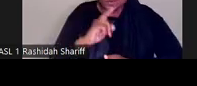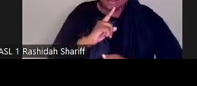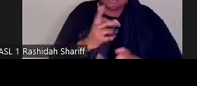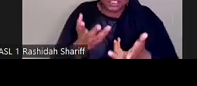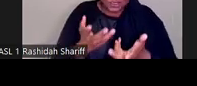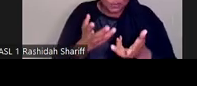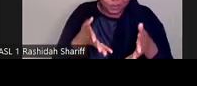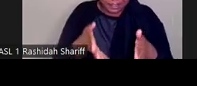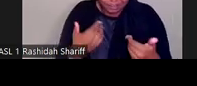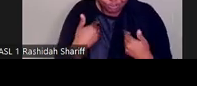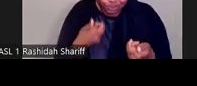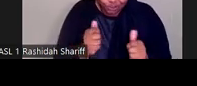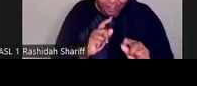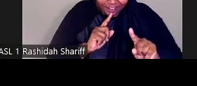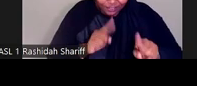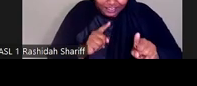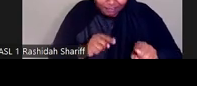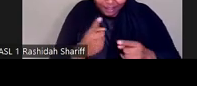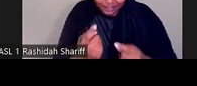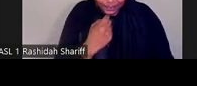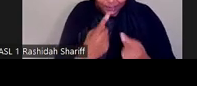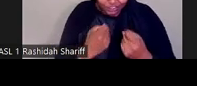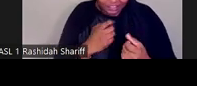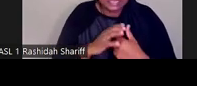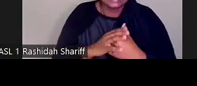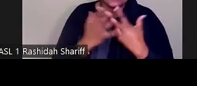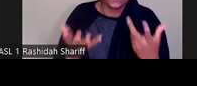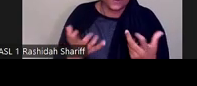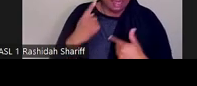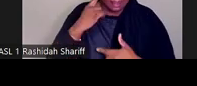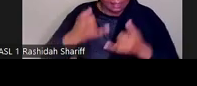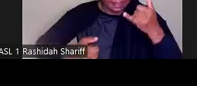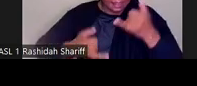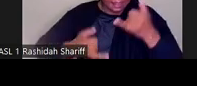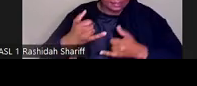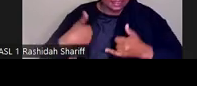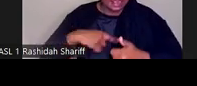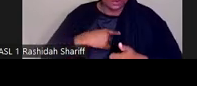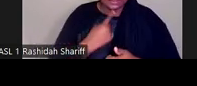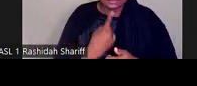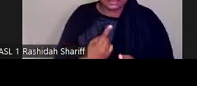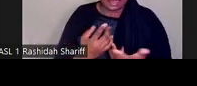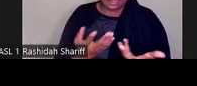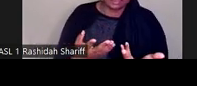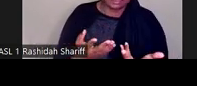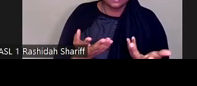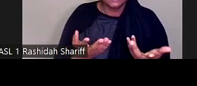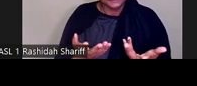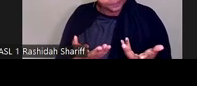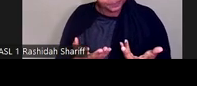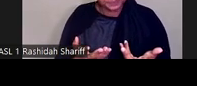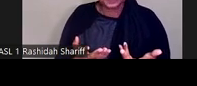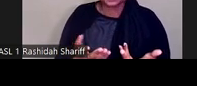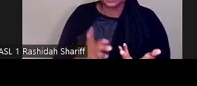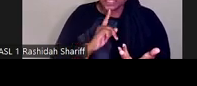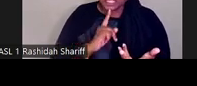to at least try to answer a couple of questions. Um, uh, I think the last thing that I would say is just so I'm not remiss, um, it